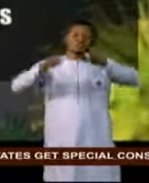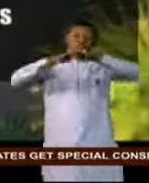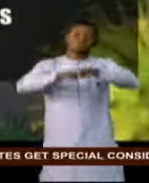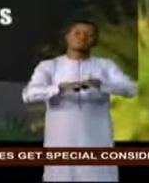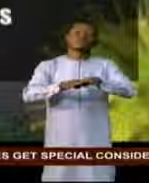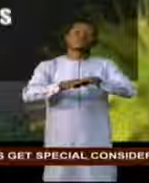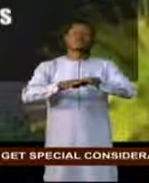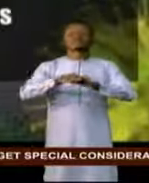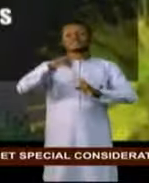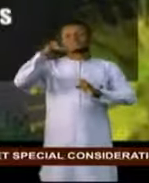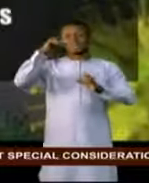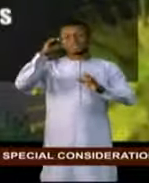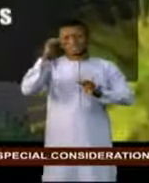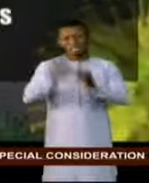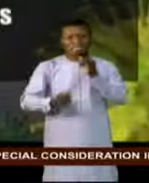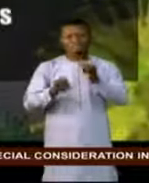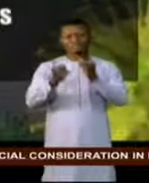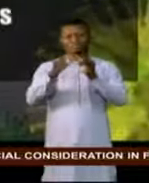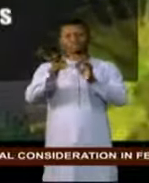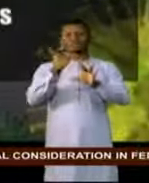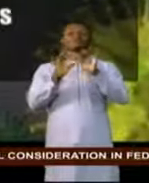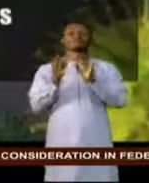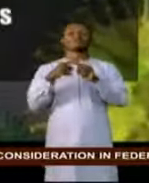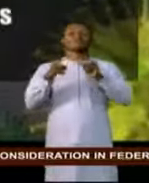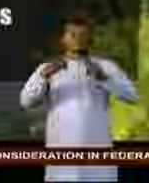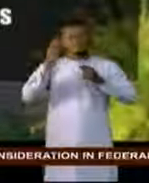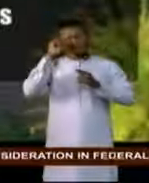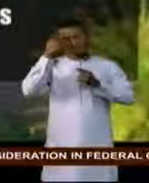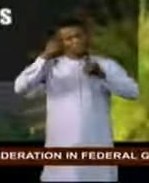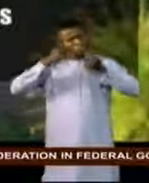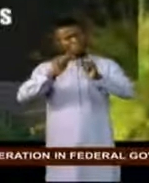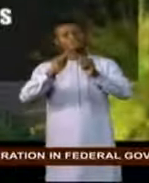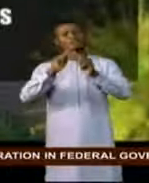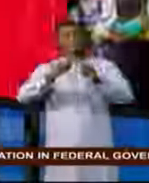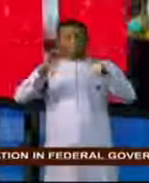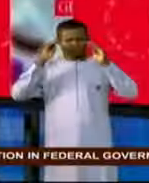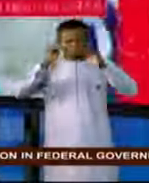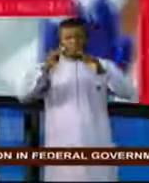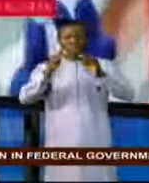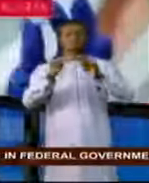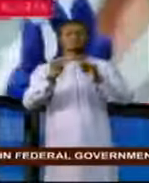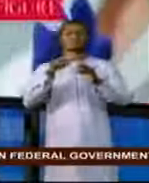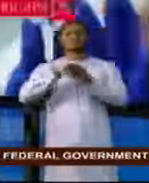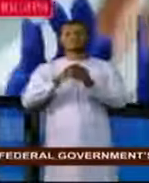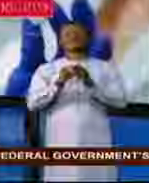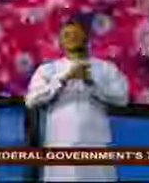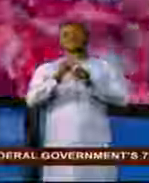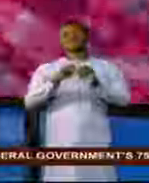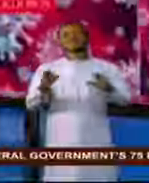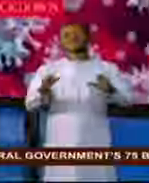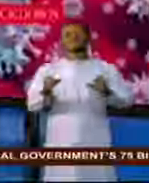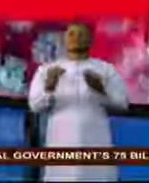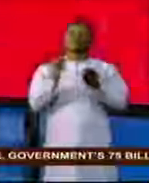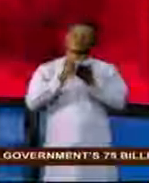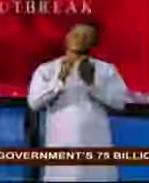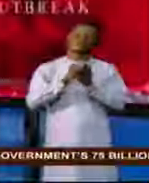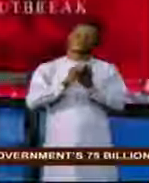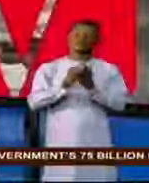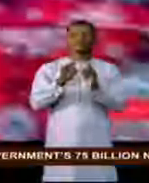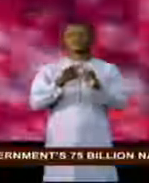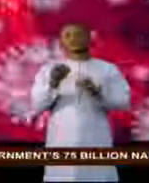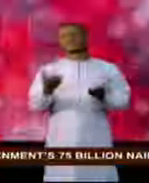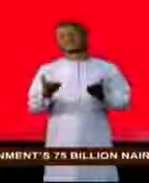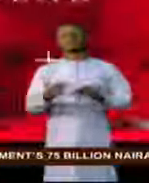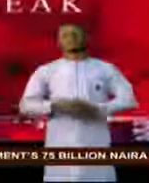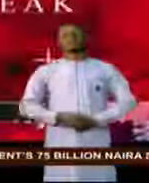last resort, but the government will do whatever it takes to tackle the virus. And that's it from here. I am Joyce Ometu.